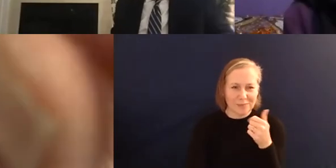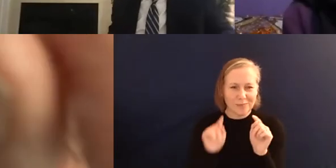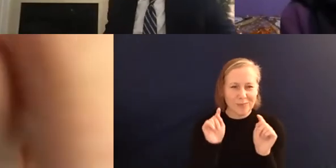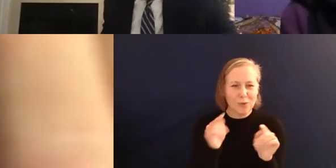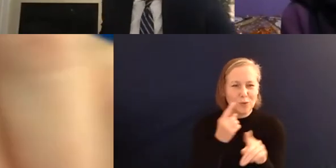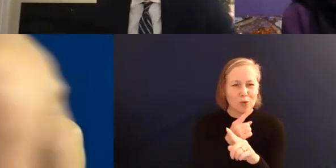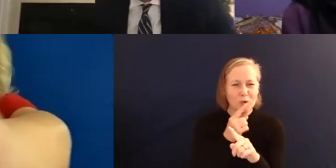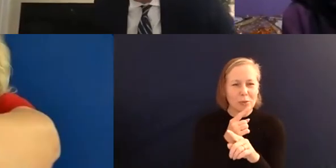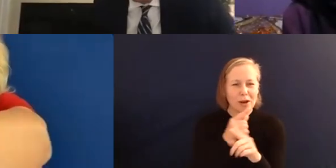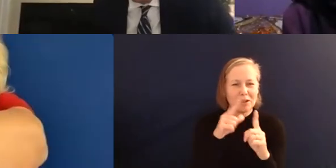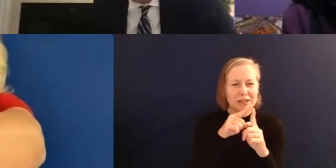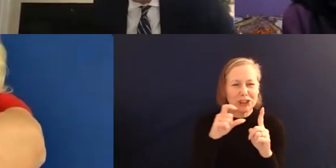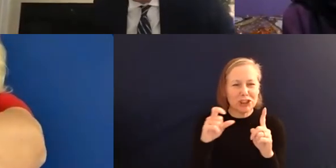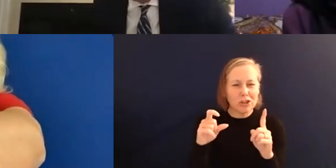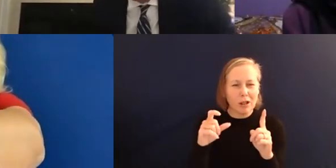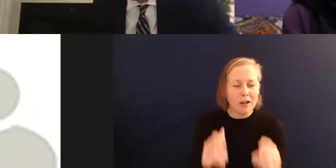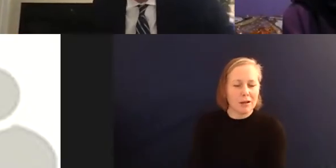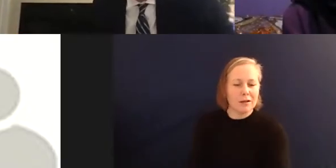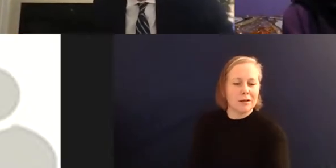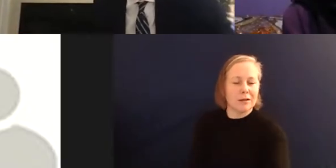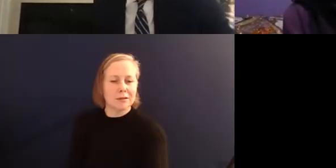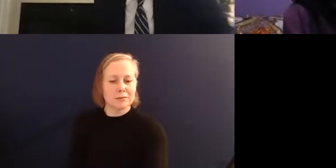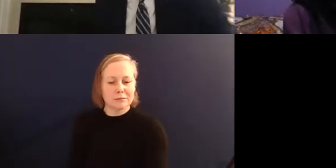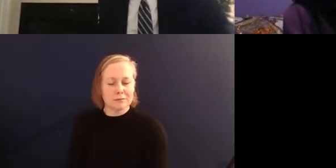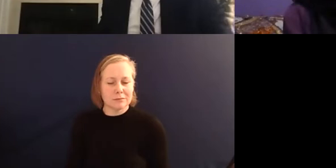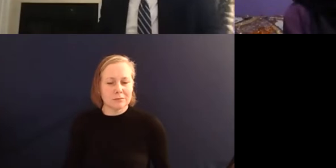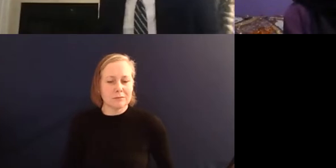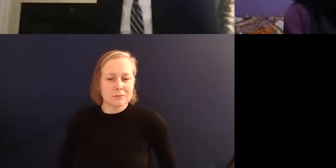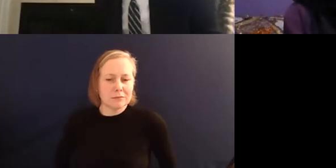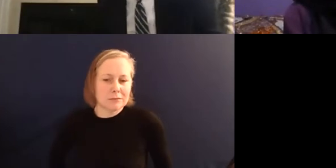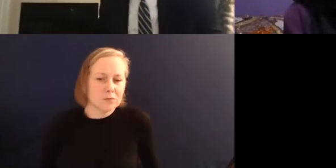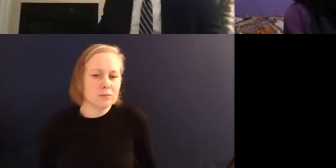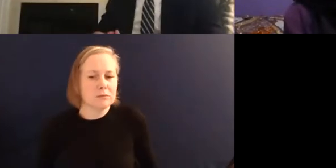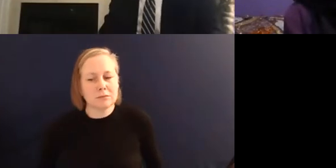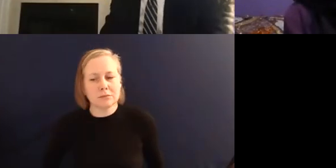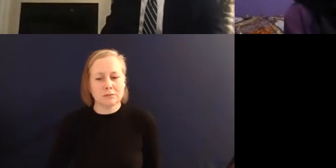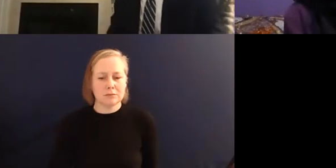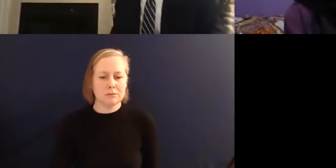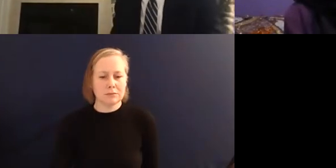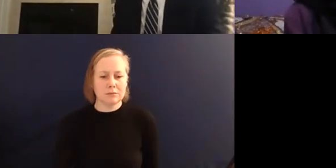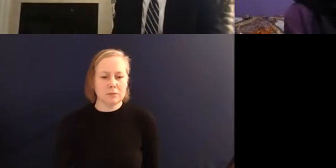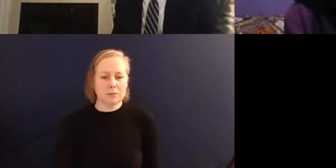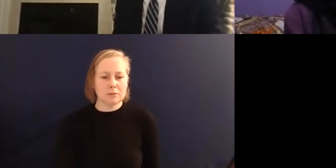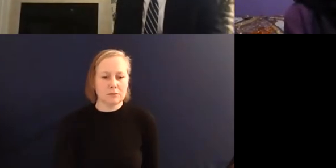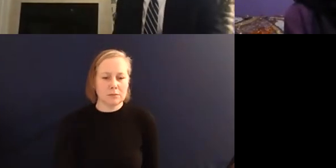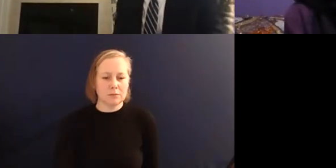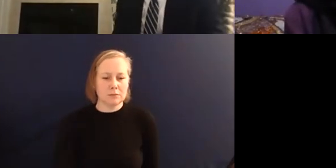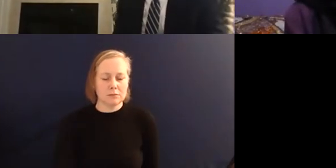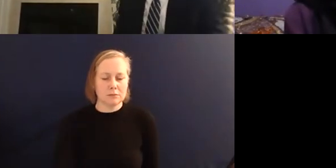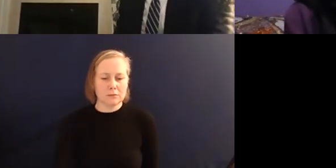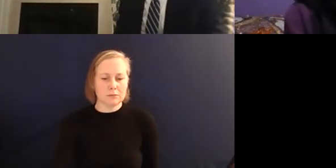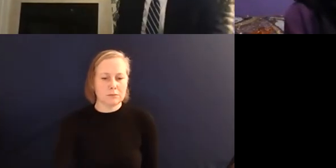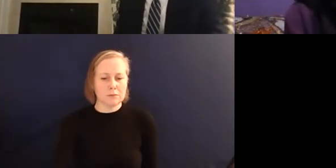Philip Wilcox, who I mentioned earlier, was inspired to write The Future is Autonomous, the US and China Race to Develop